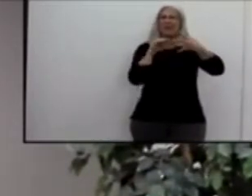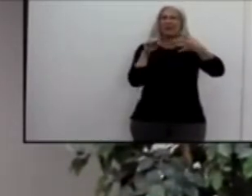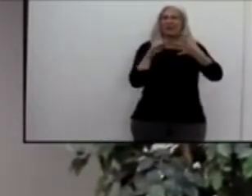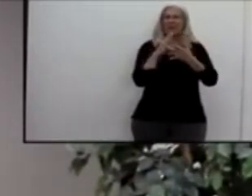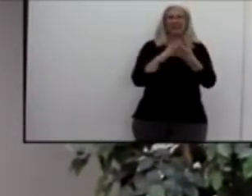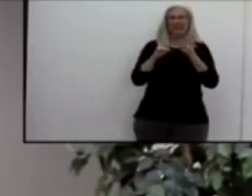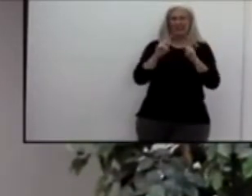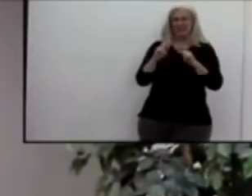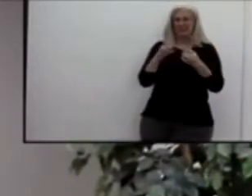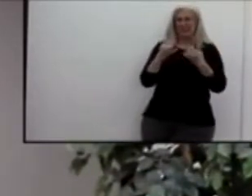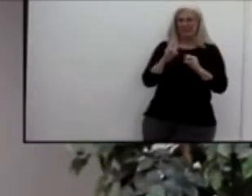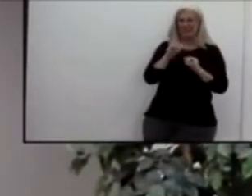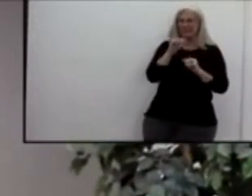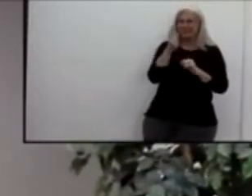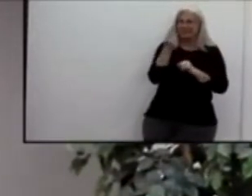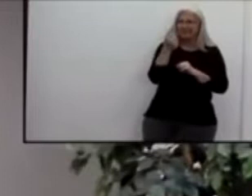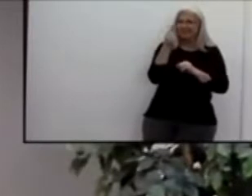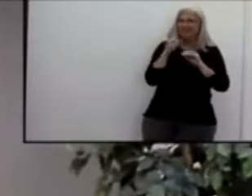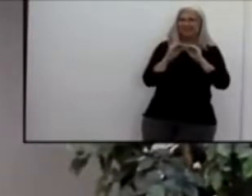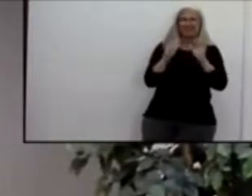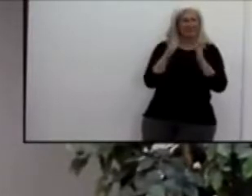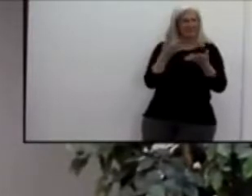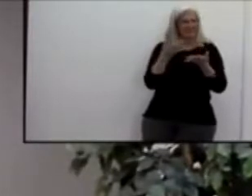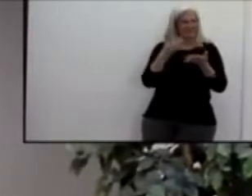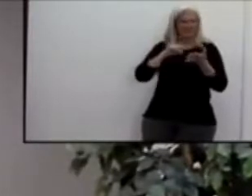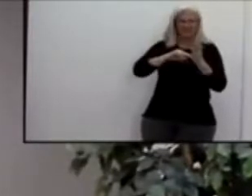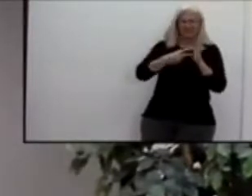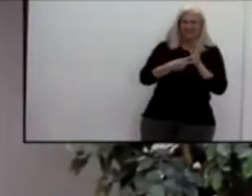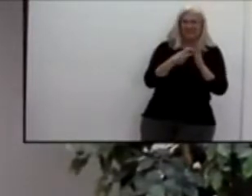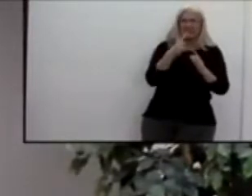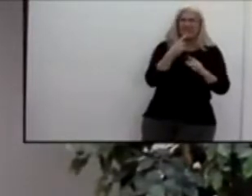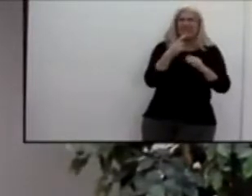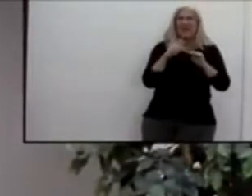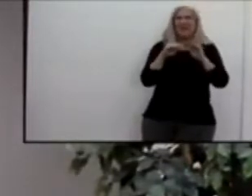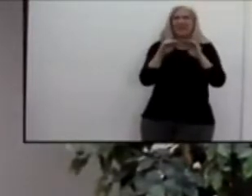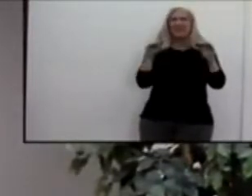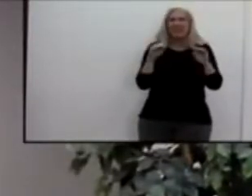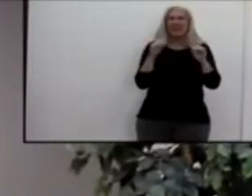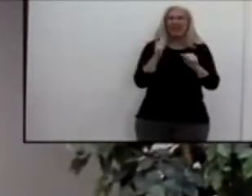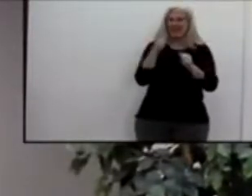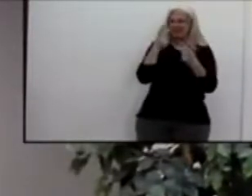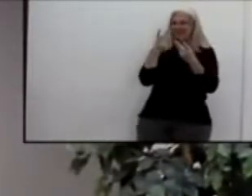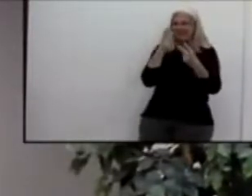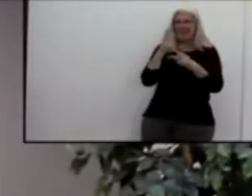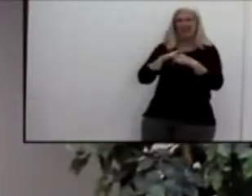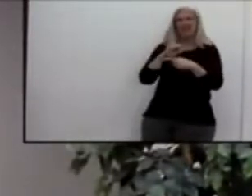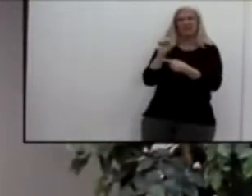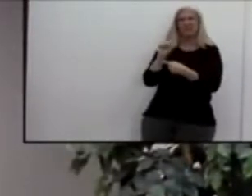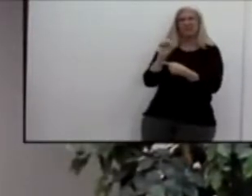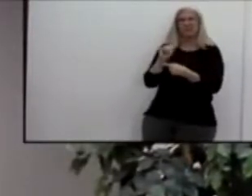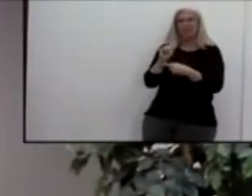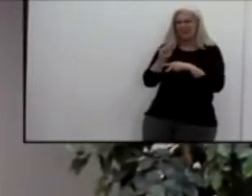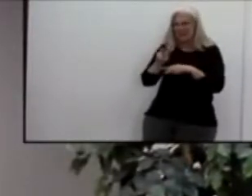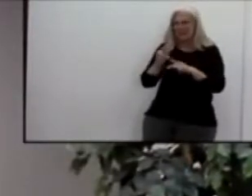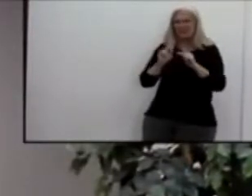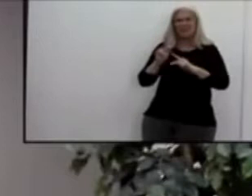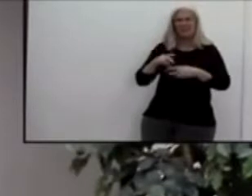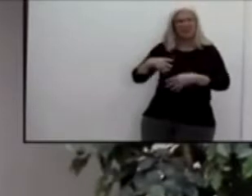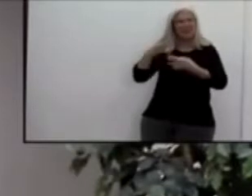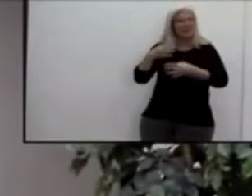we have heard in comments on social media that because we have been on the red risk